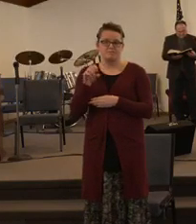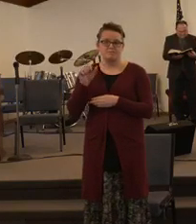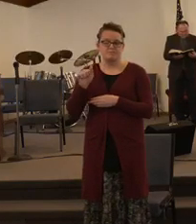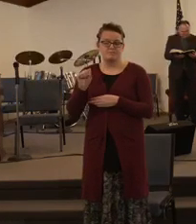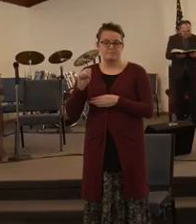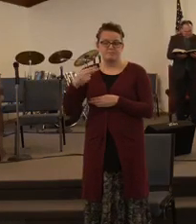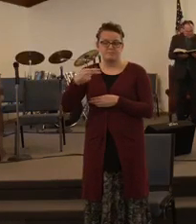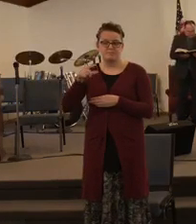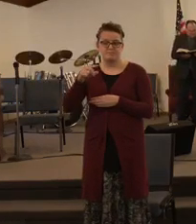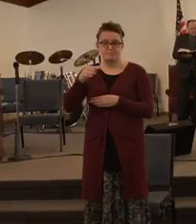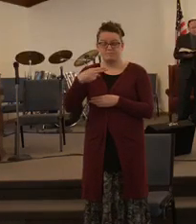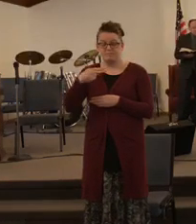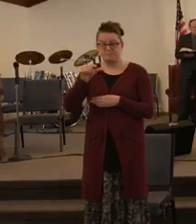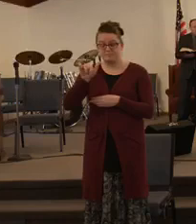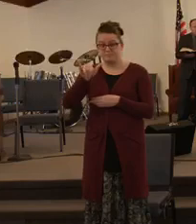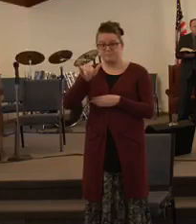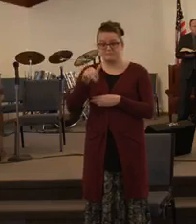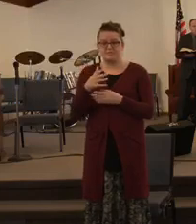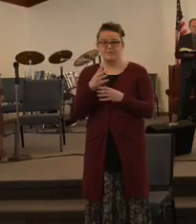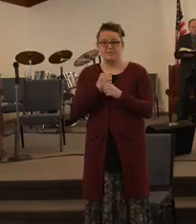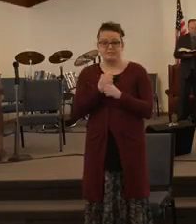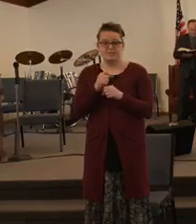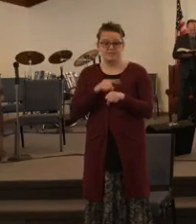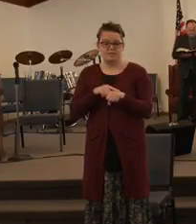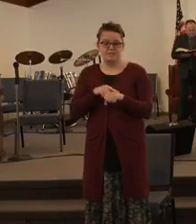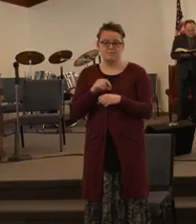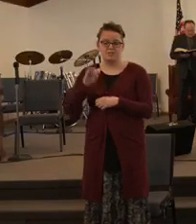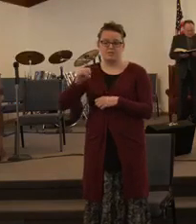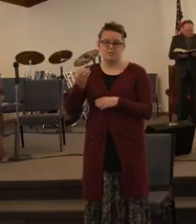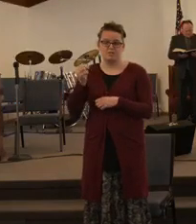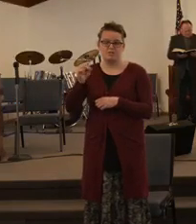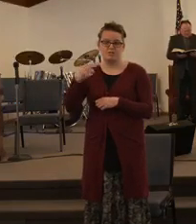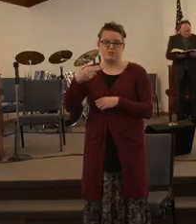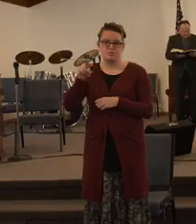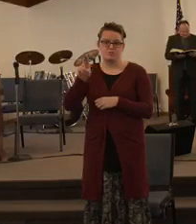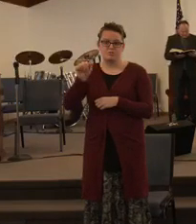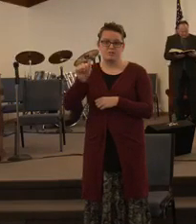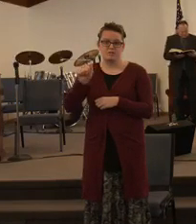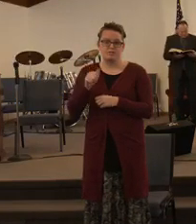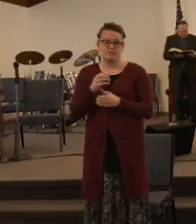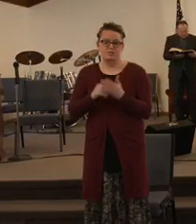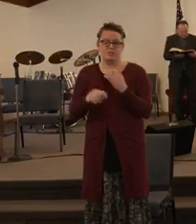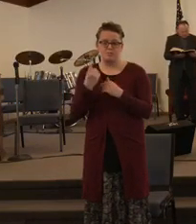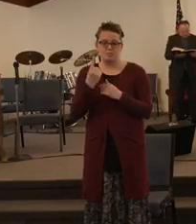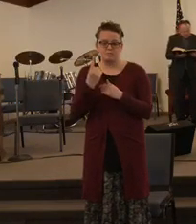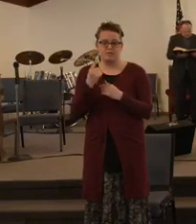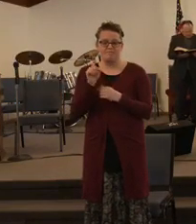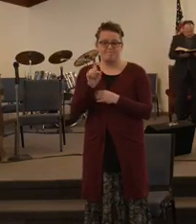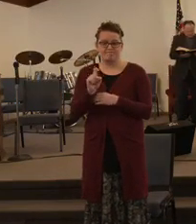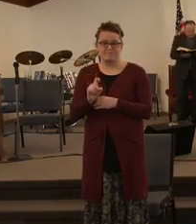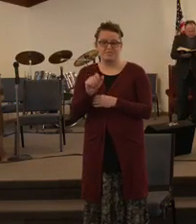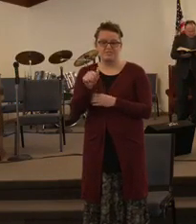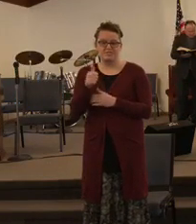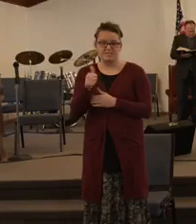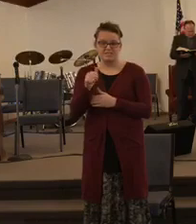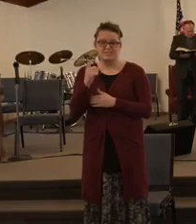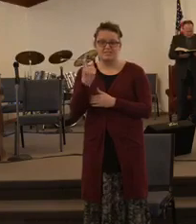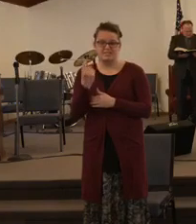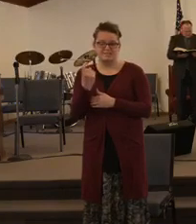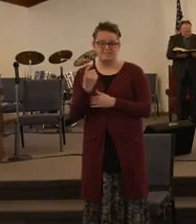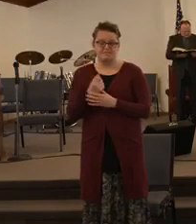taking the time to do that for us. Joshua chapter 1, verse 10 and 11. I'm going to read your hearing.